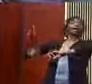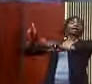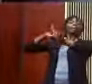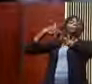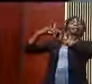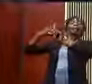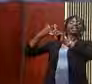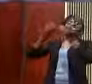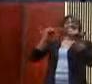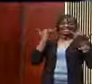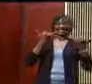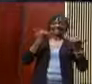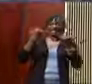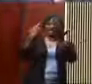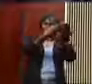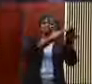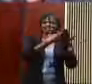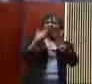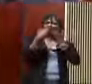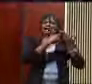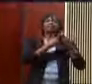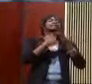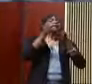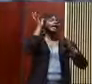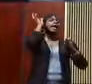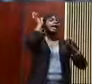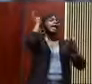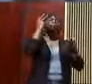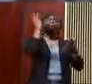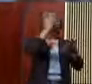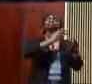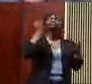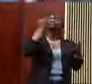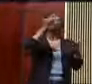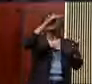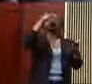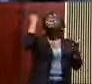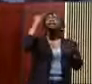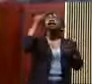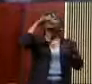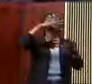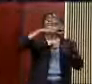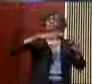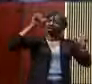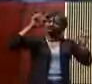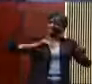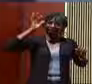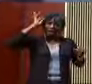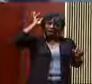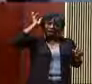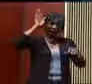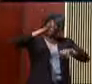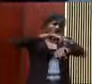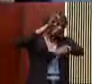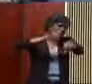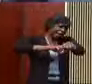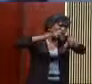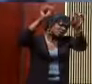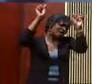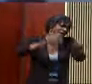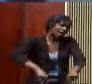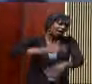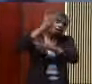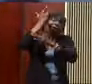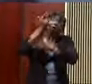picture is that people will be set free, black women, to wear your hair naturally. Because